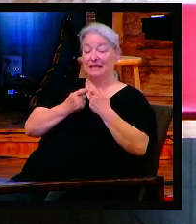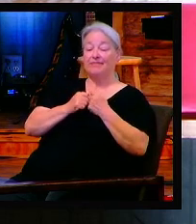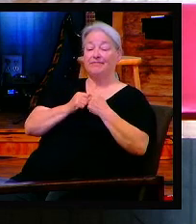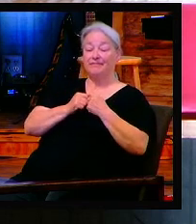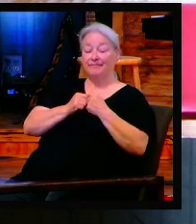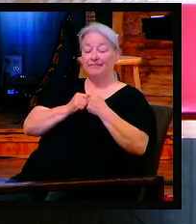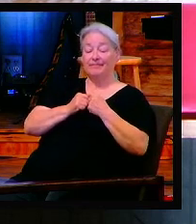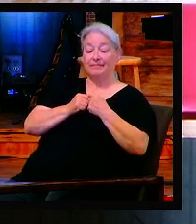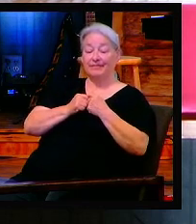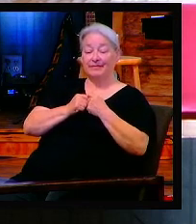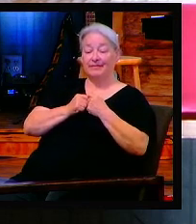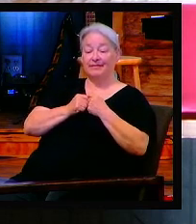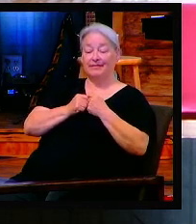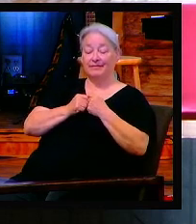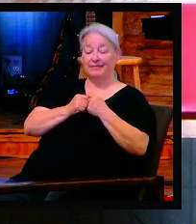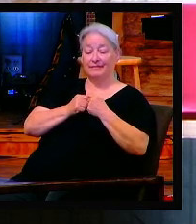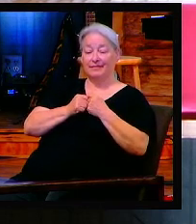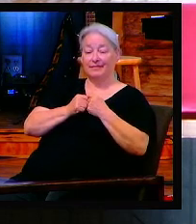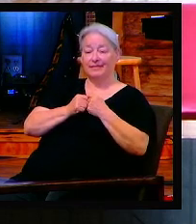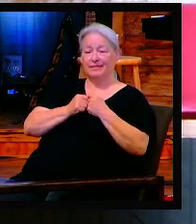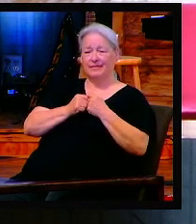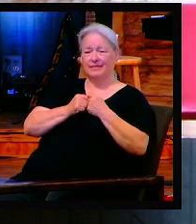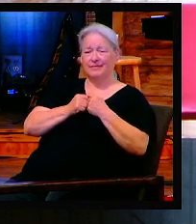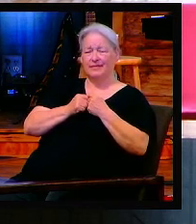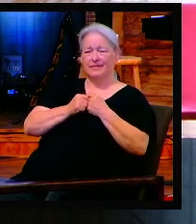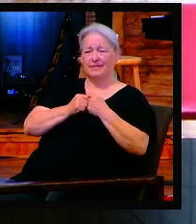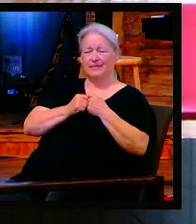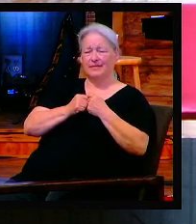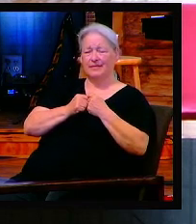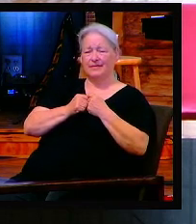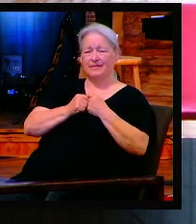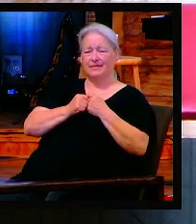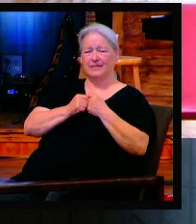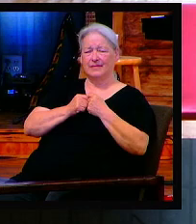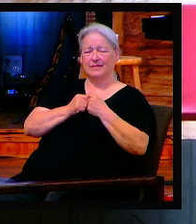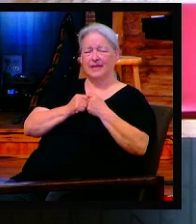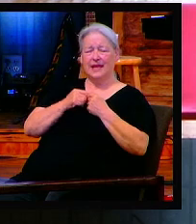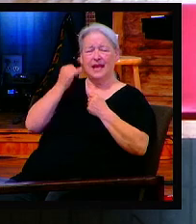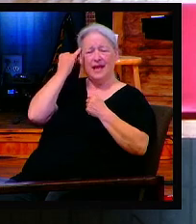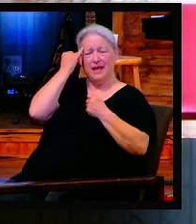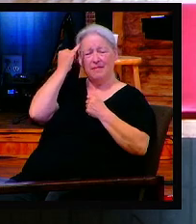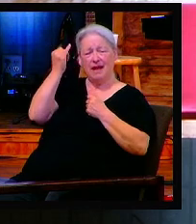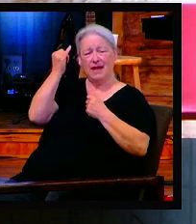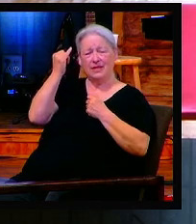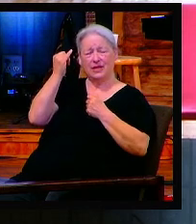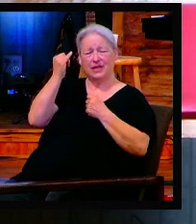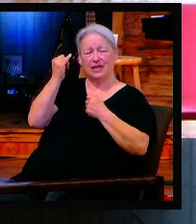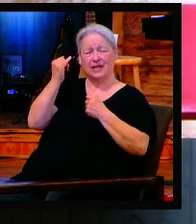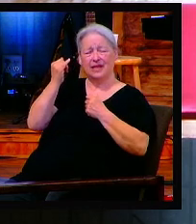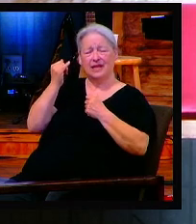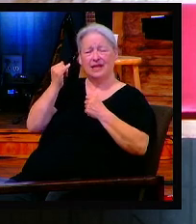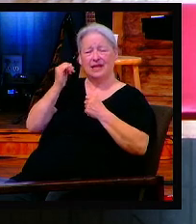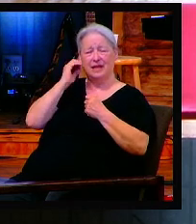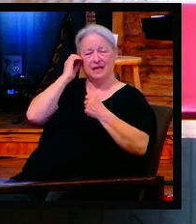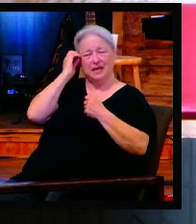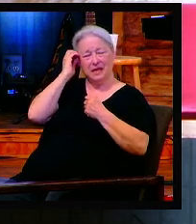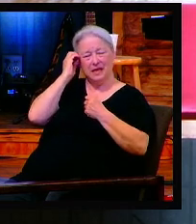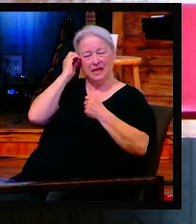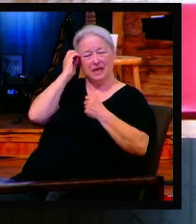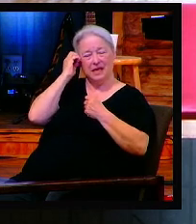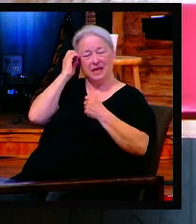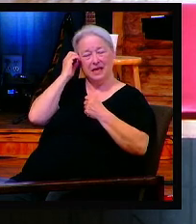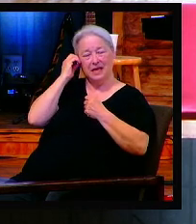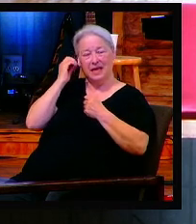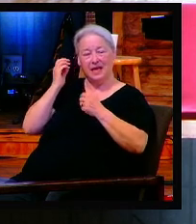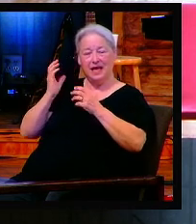up to 250 to 300 pounds. I'm sure there's some strong guys in here. But imagine carrying that. Have you ever tried to carry a backpack or something after a